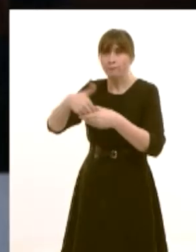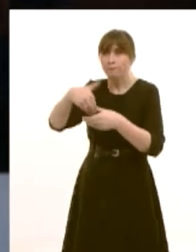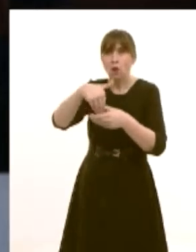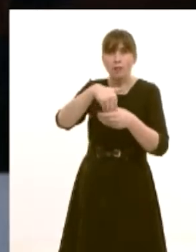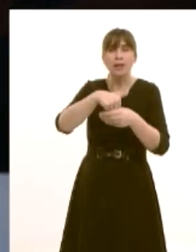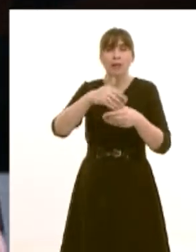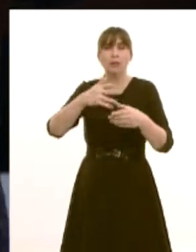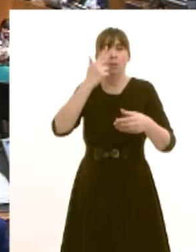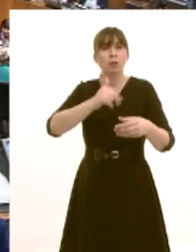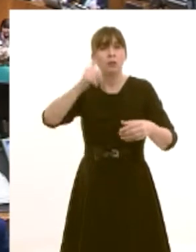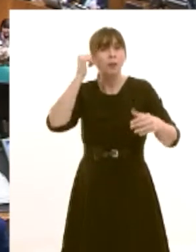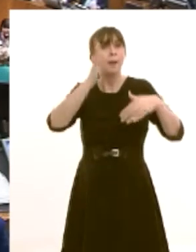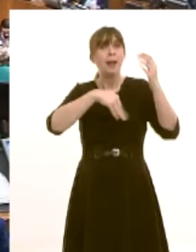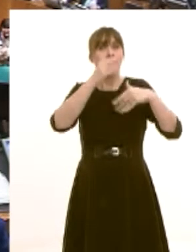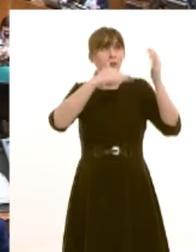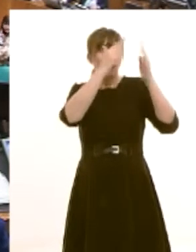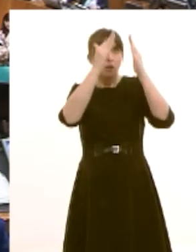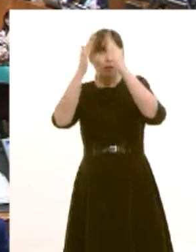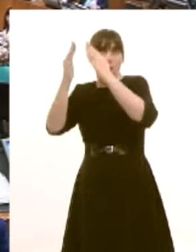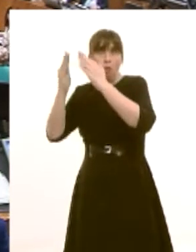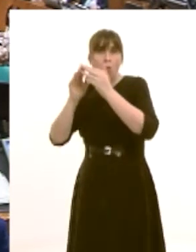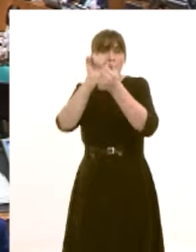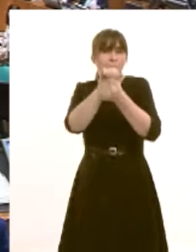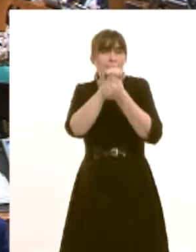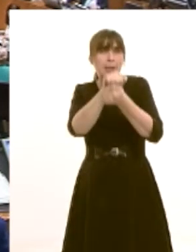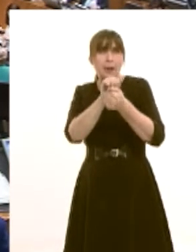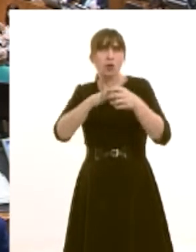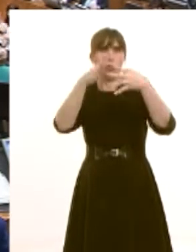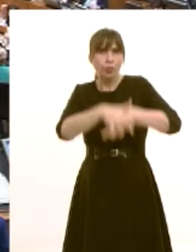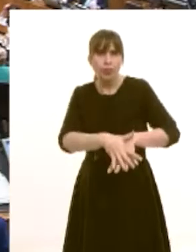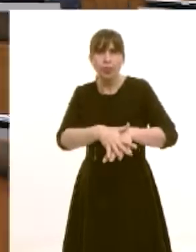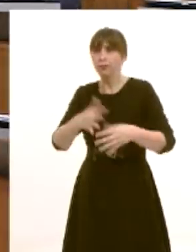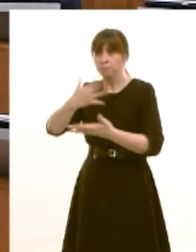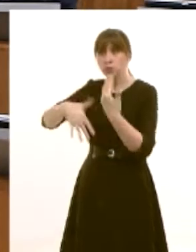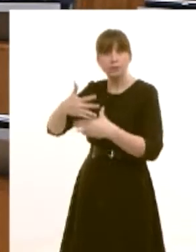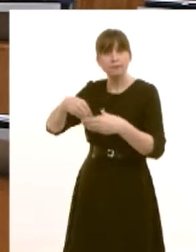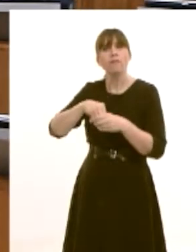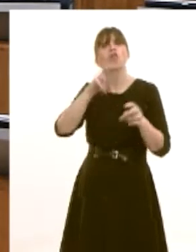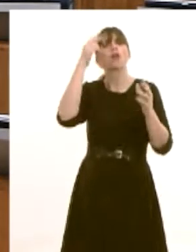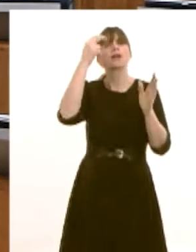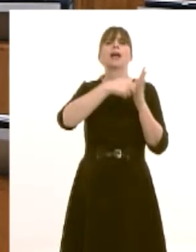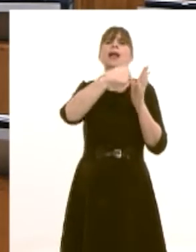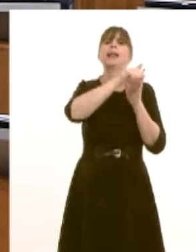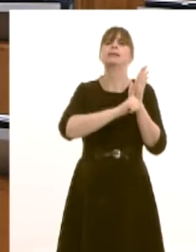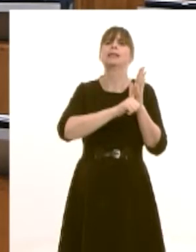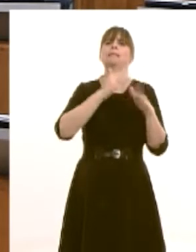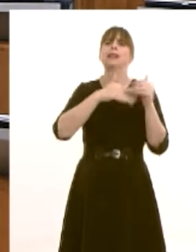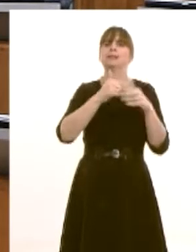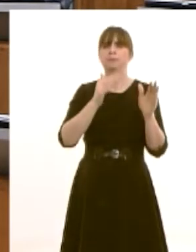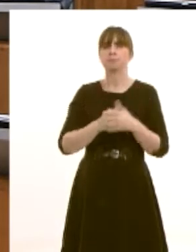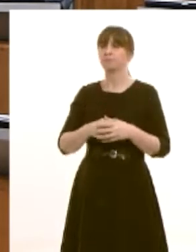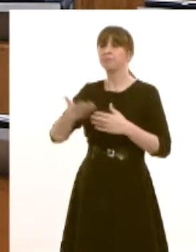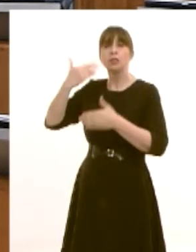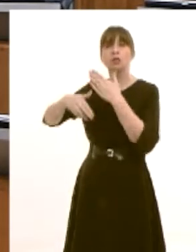of historical and local significance well we expect the historic environment wales bill